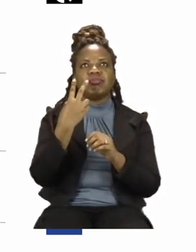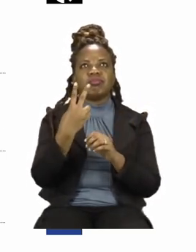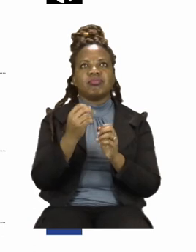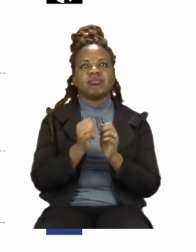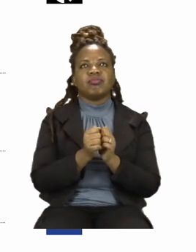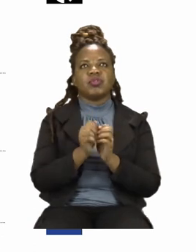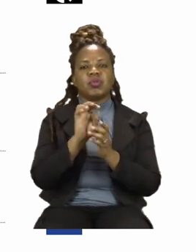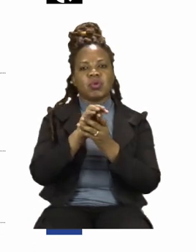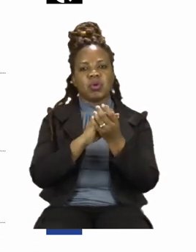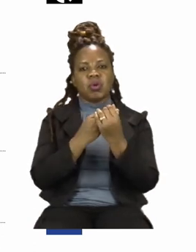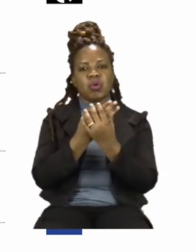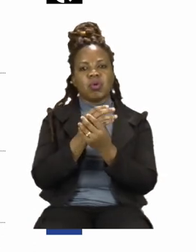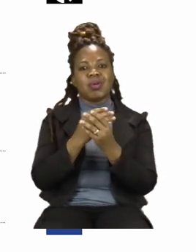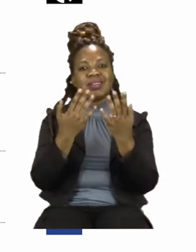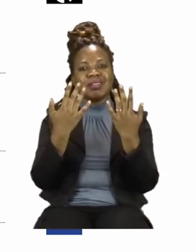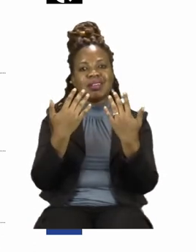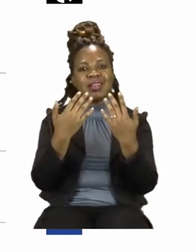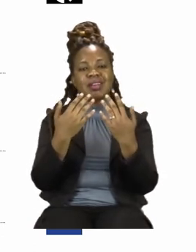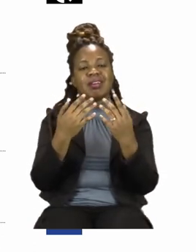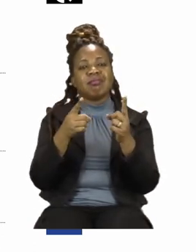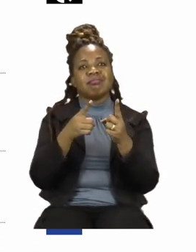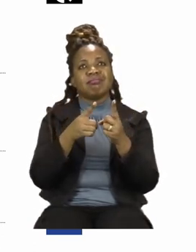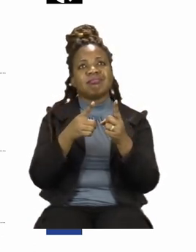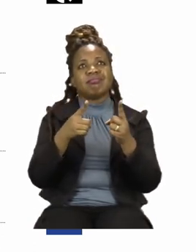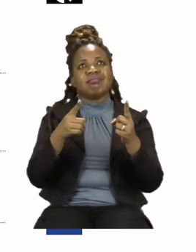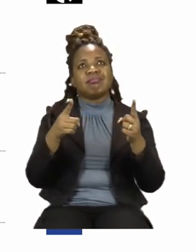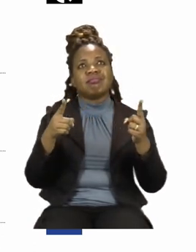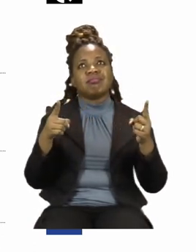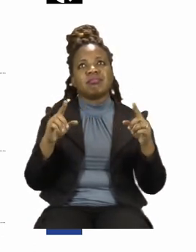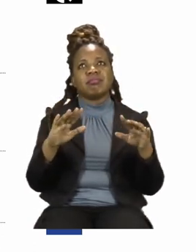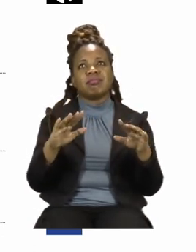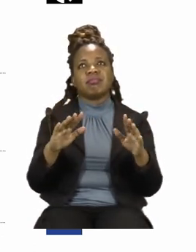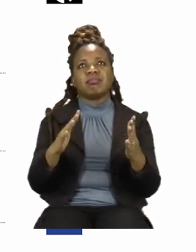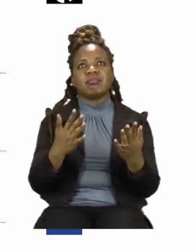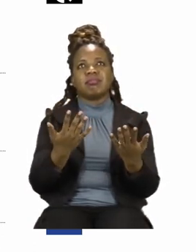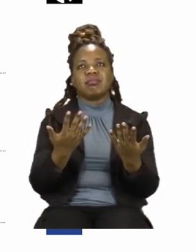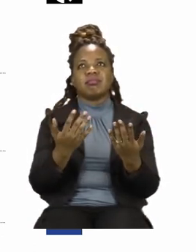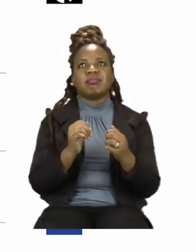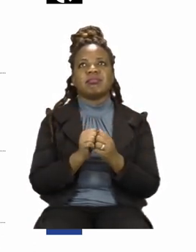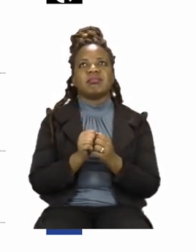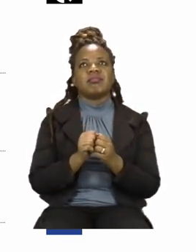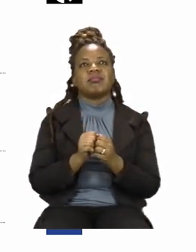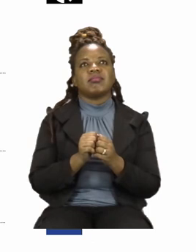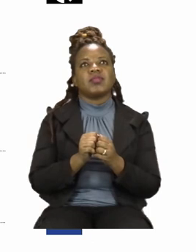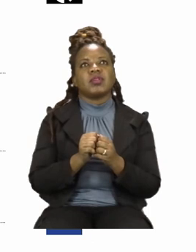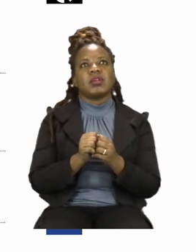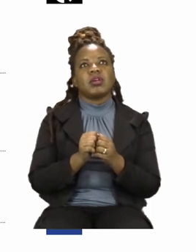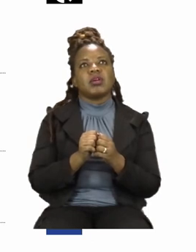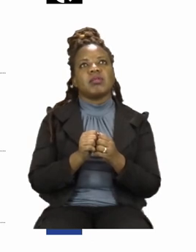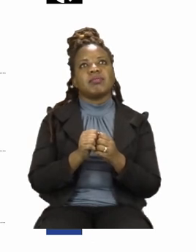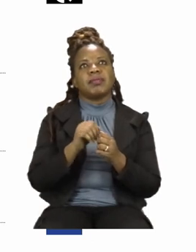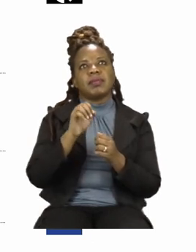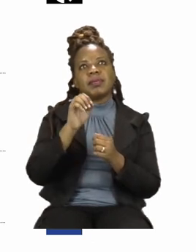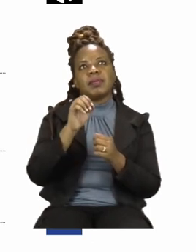hands for? How long does she wash her hands for?